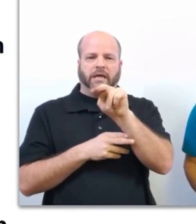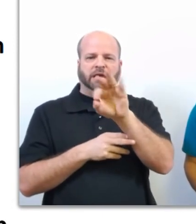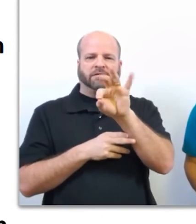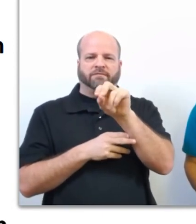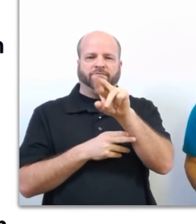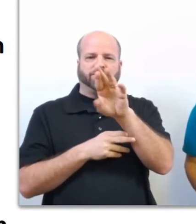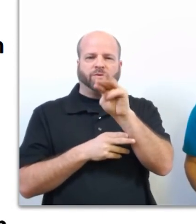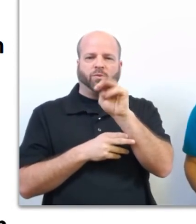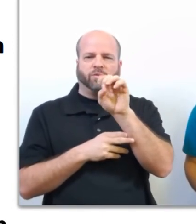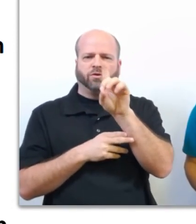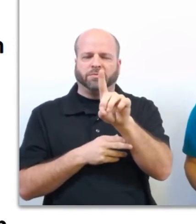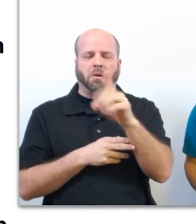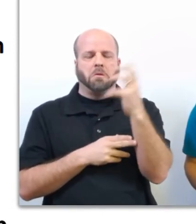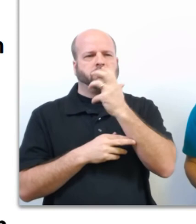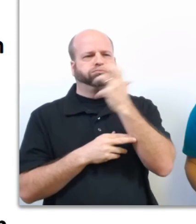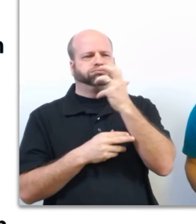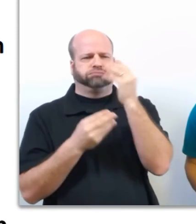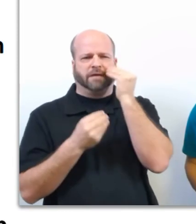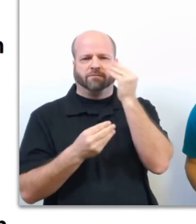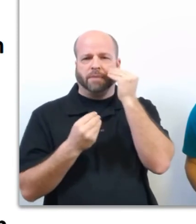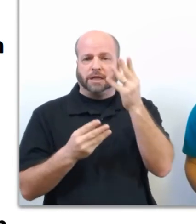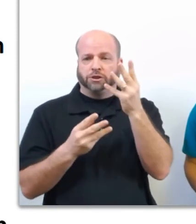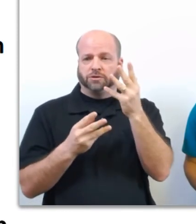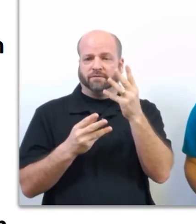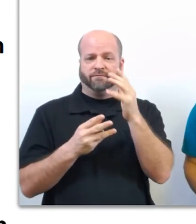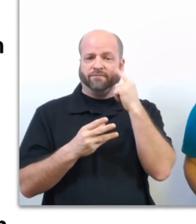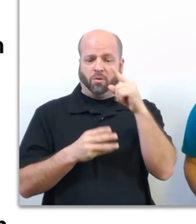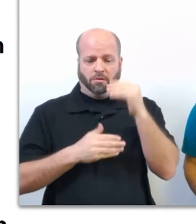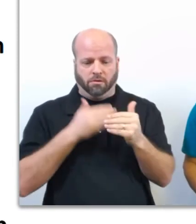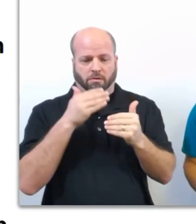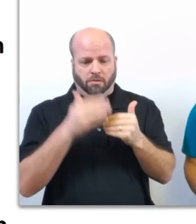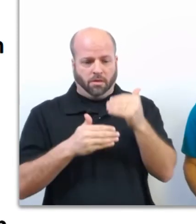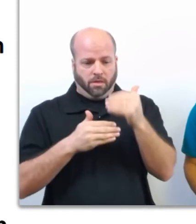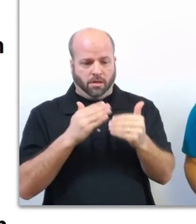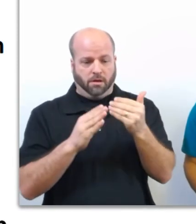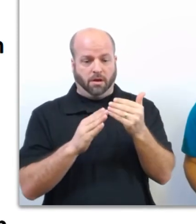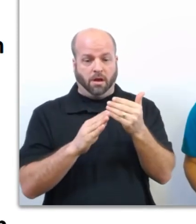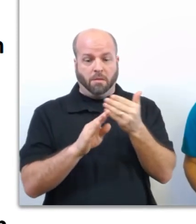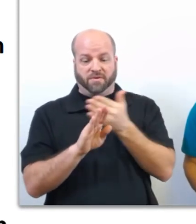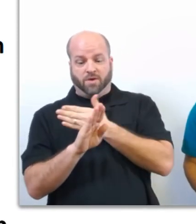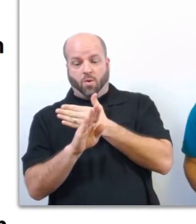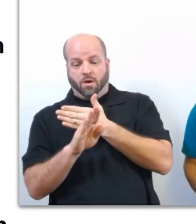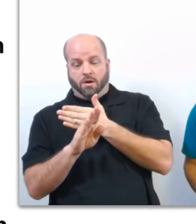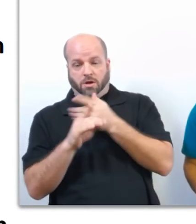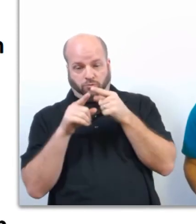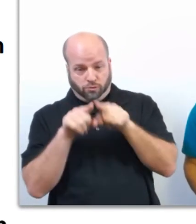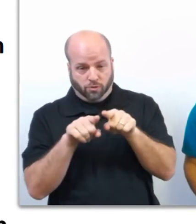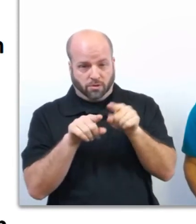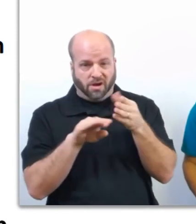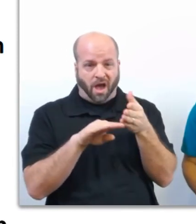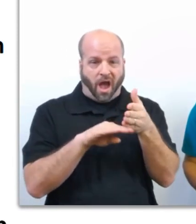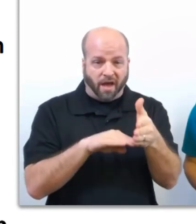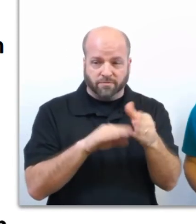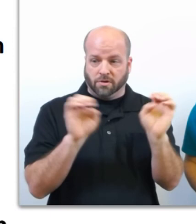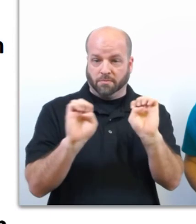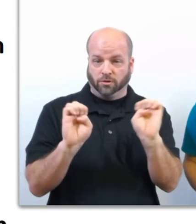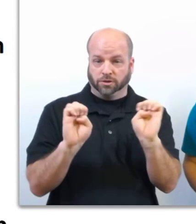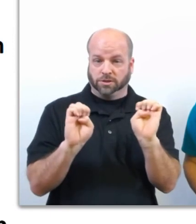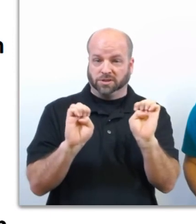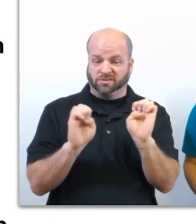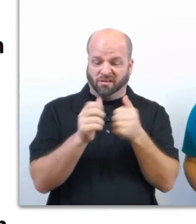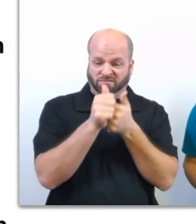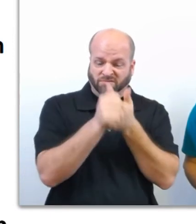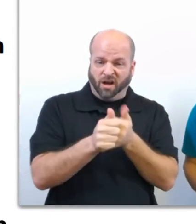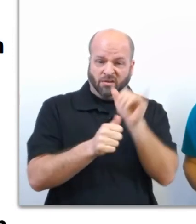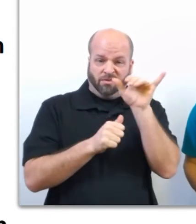information on steps to take before, during, and after various emergencies. Follow these tips